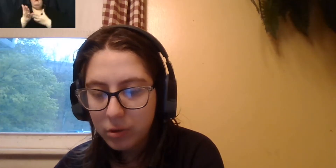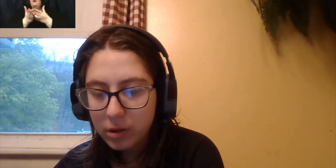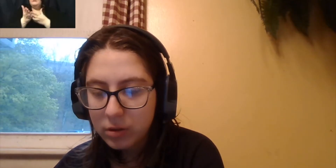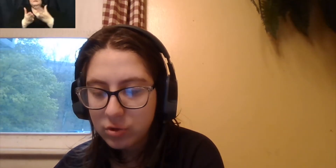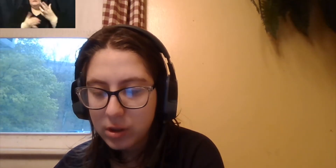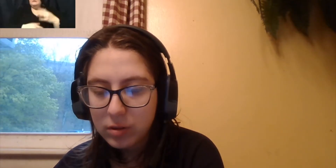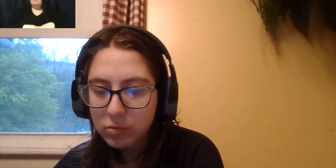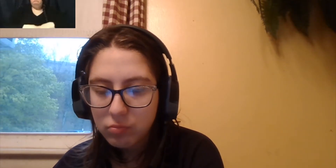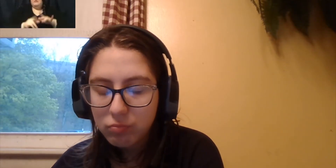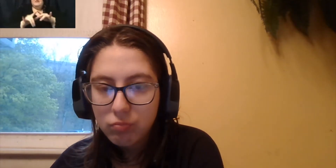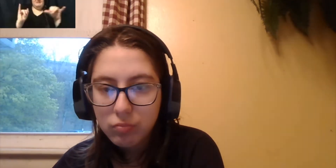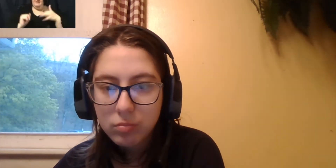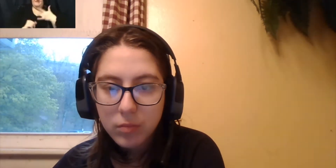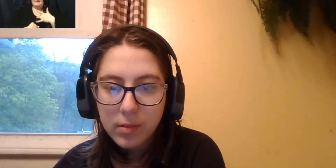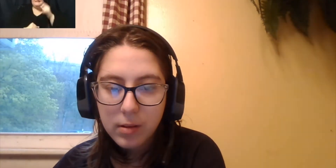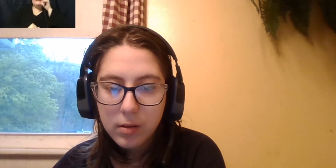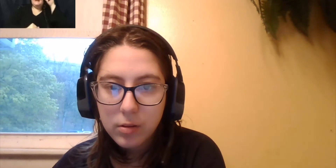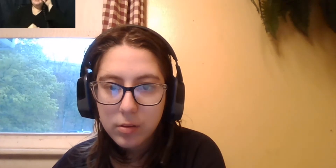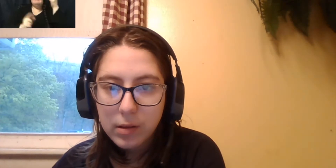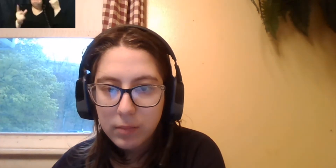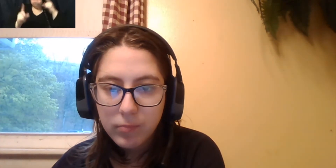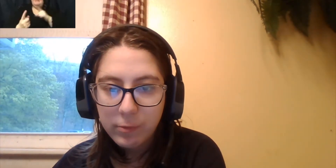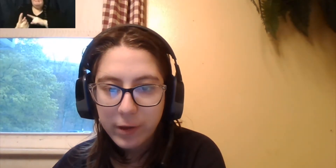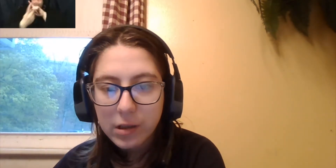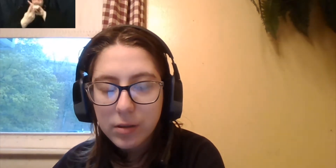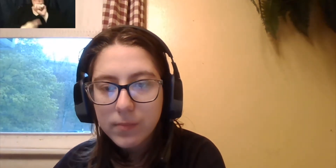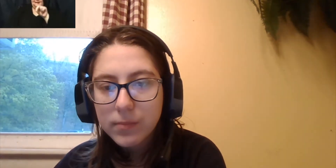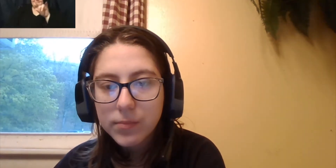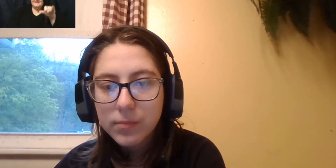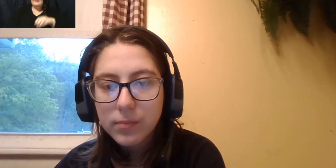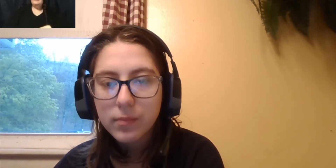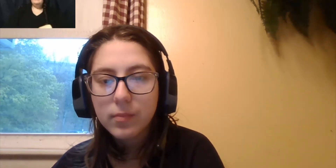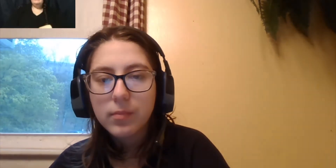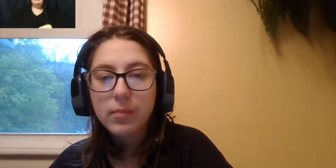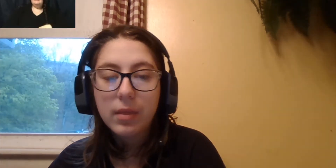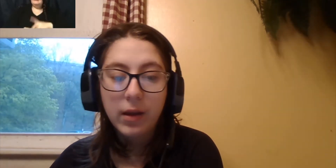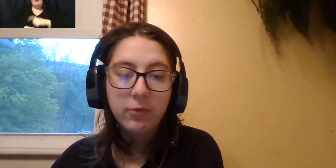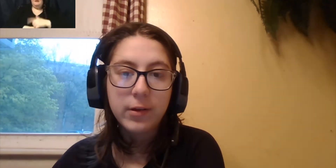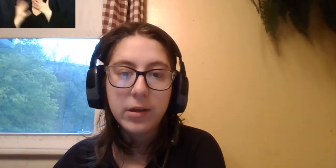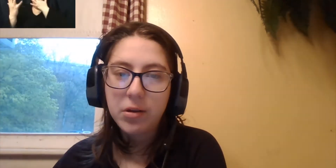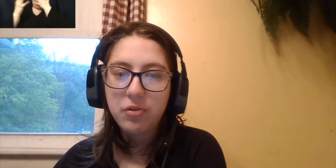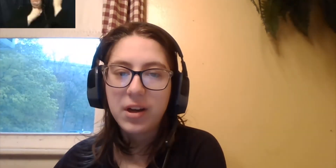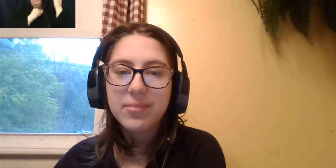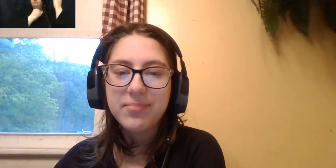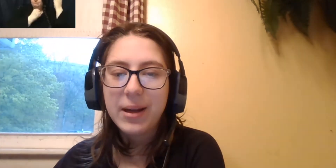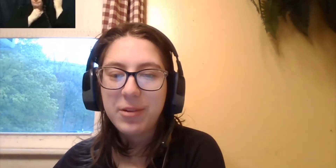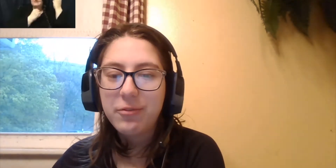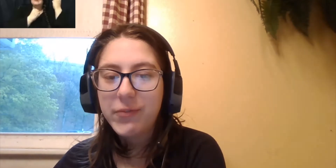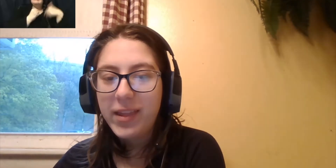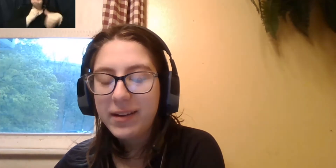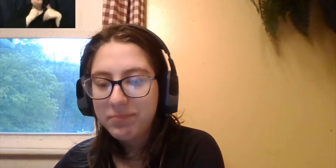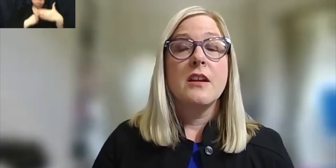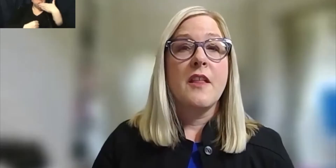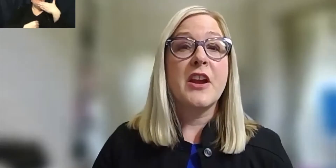Mentor, she's a friend, like a very close friend, and I'm